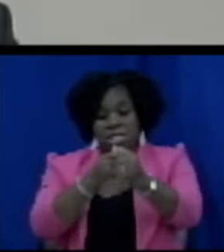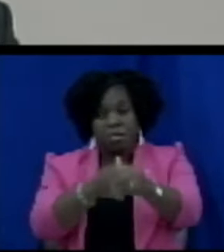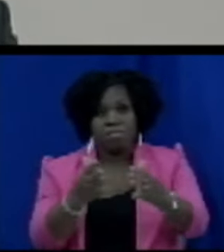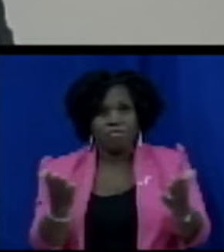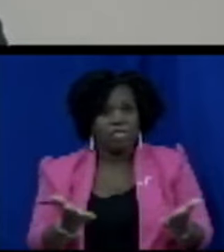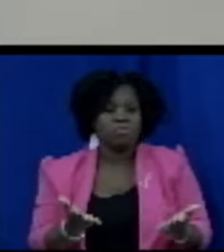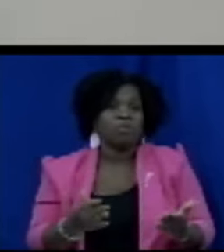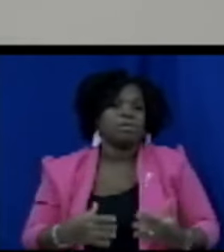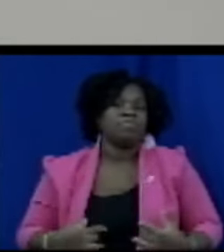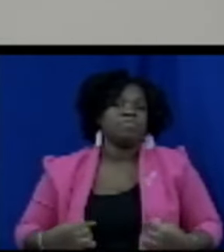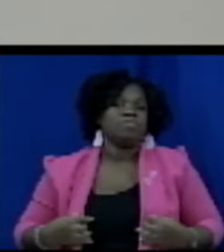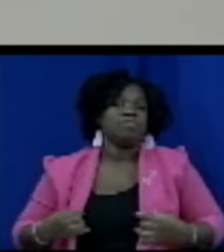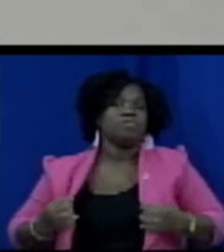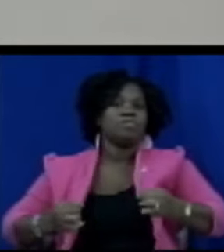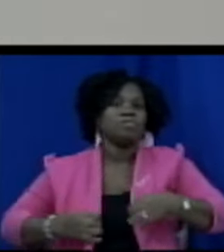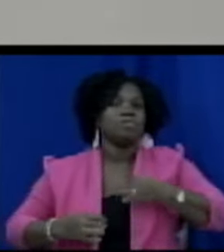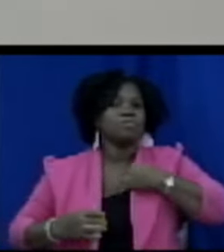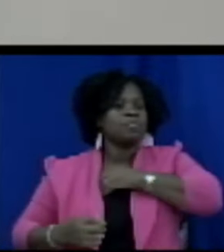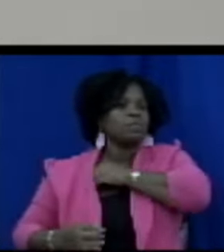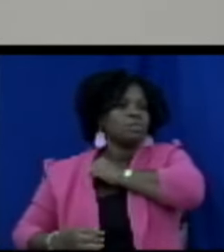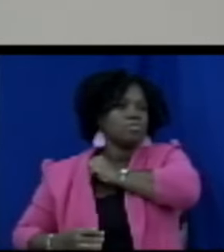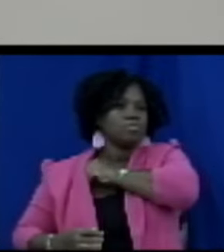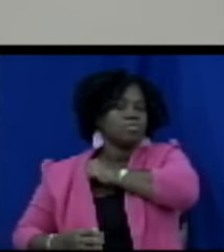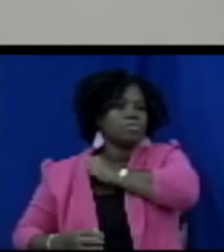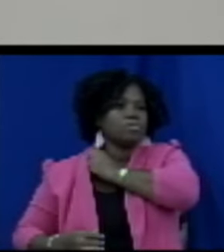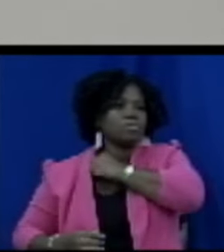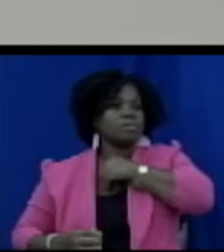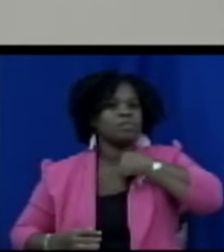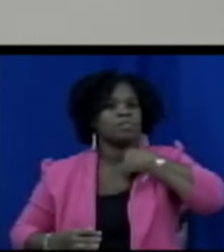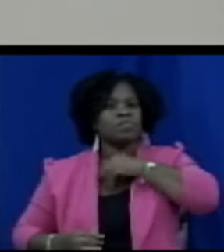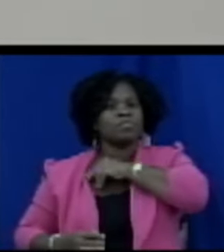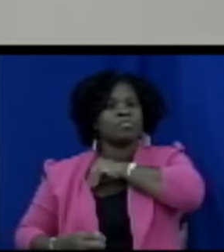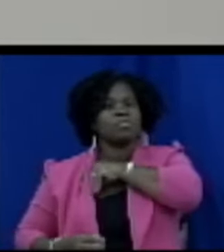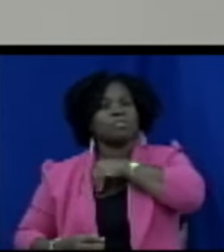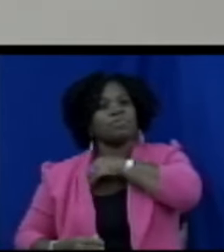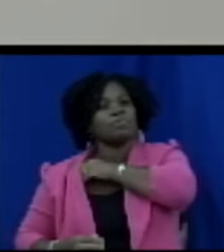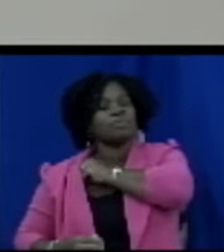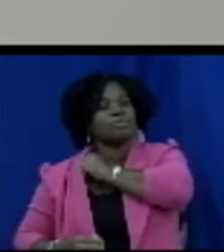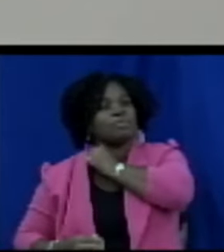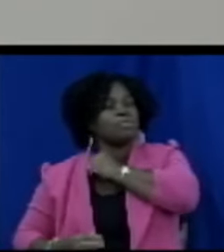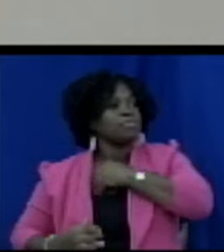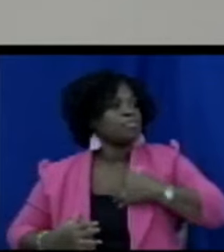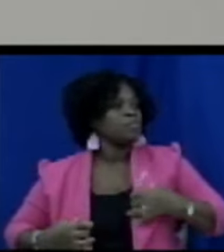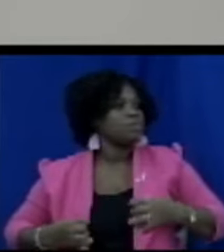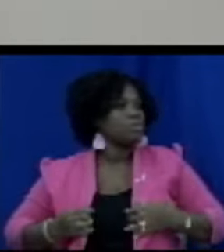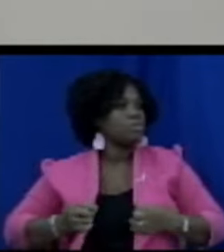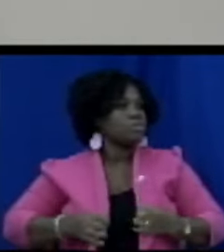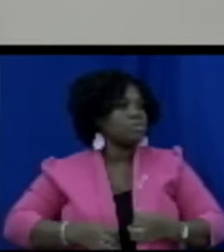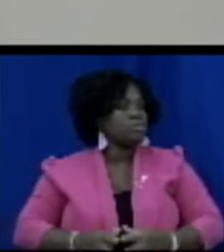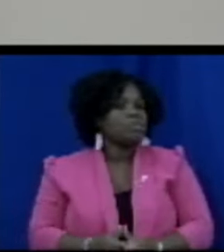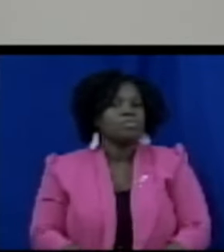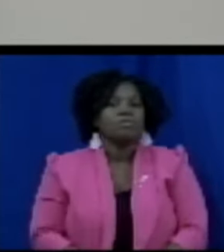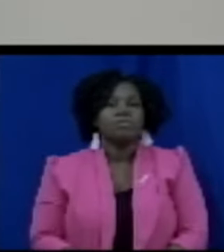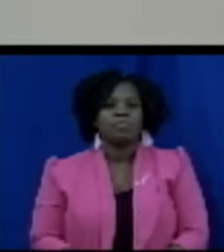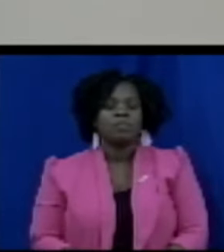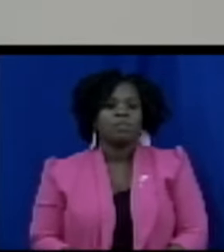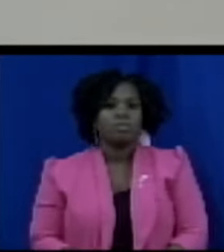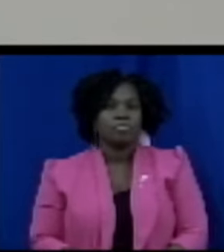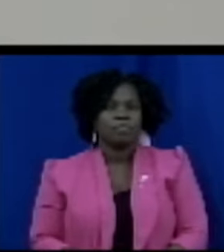is just something to look at perhaps as we go along to make sure we are getting that right but